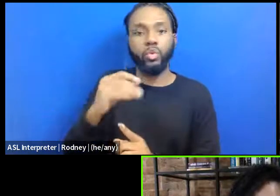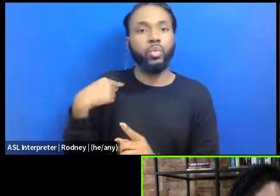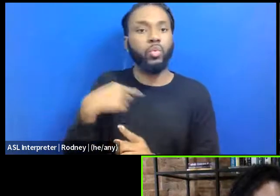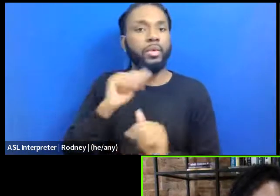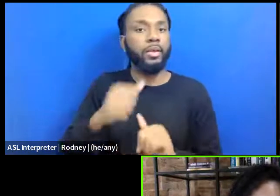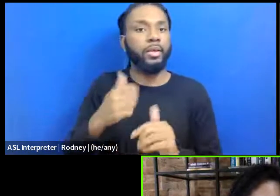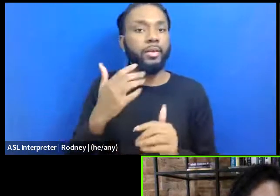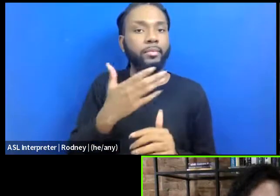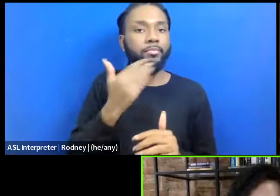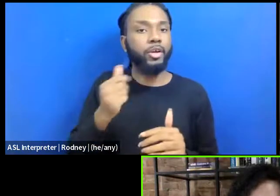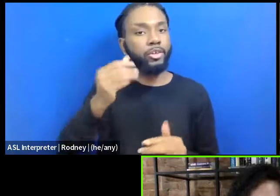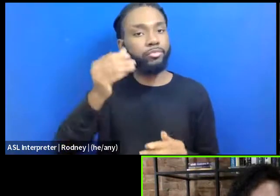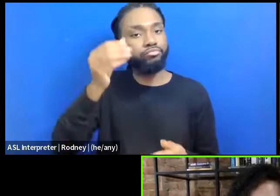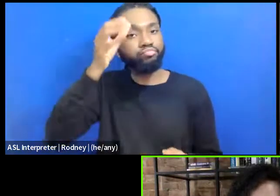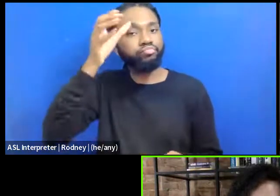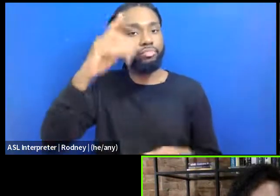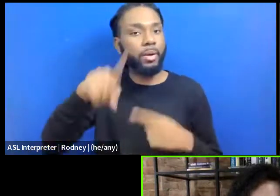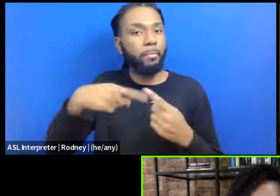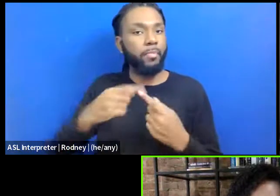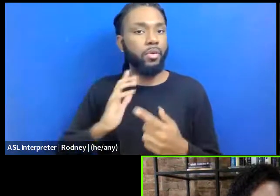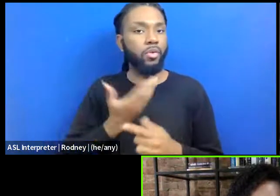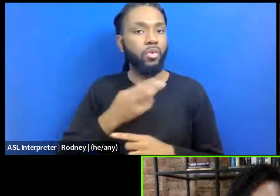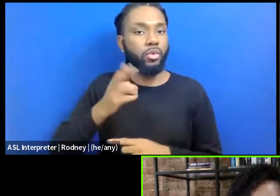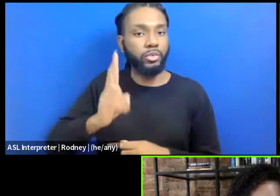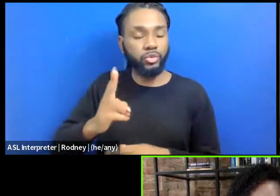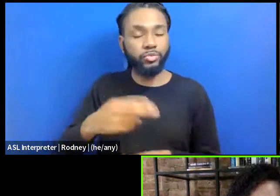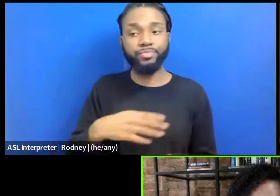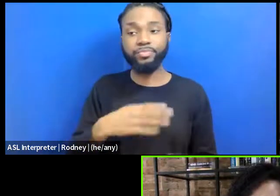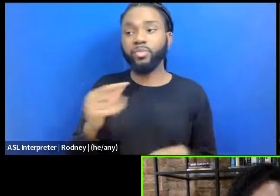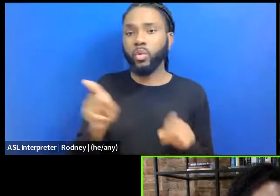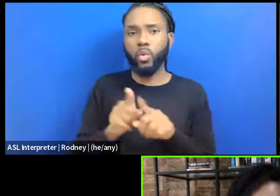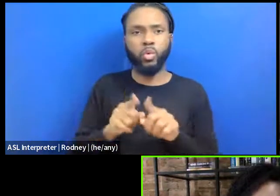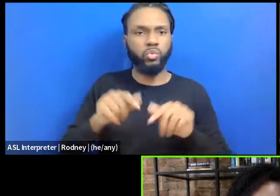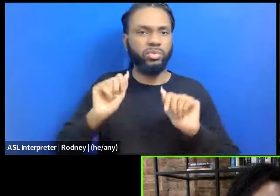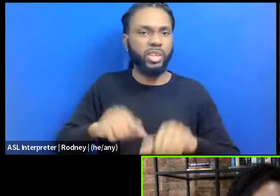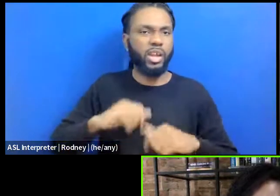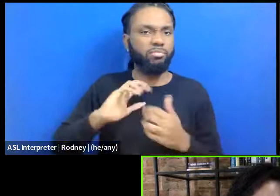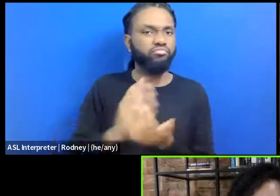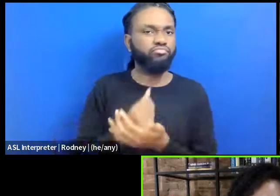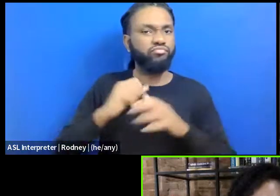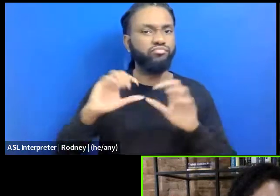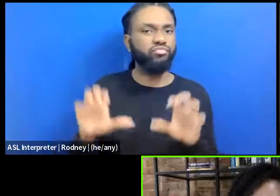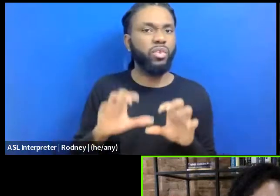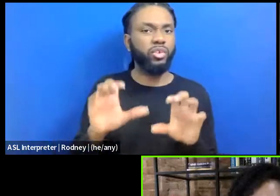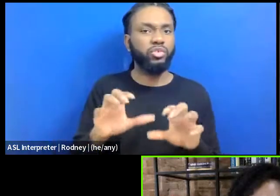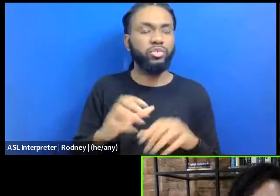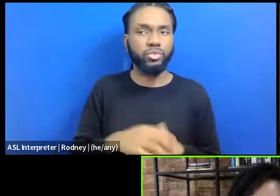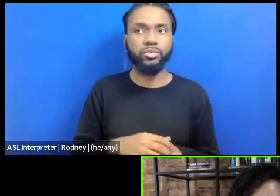our histories, and, you know, able to take action and just